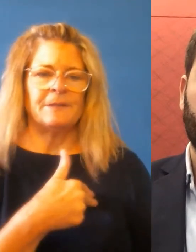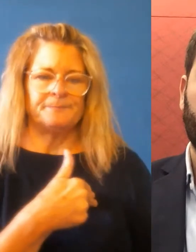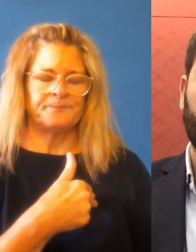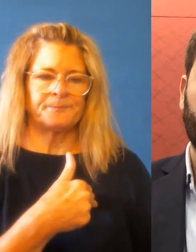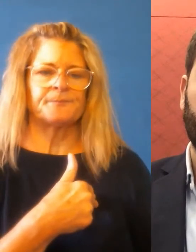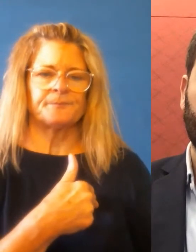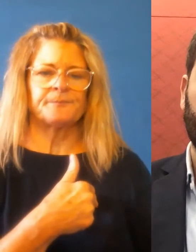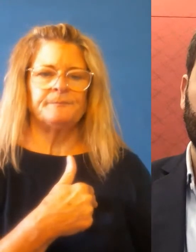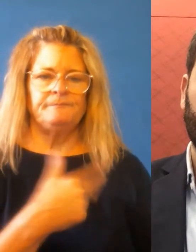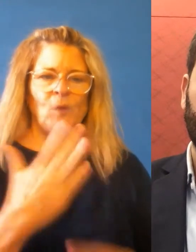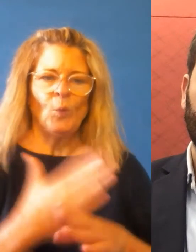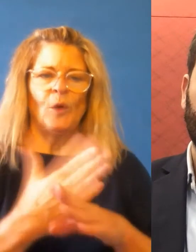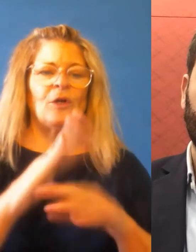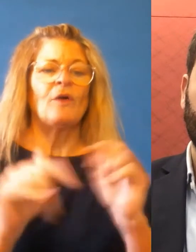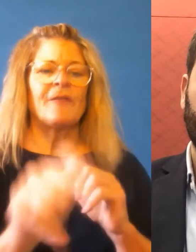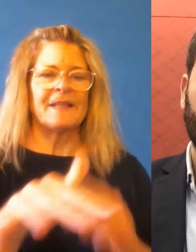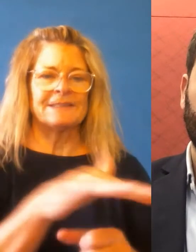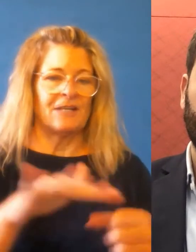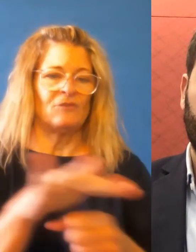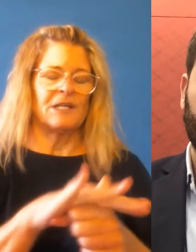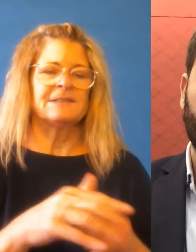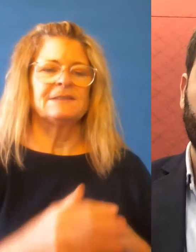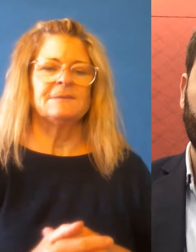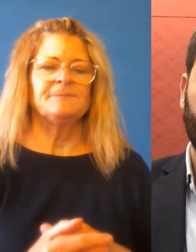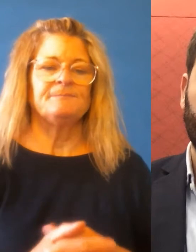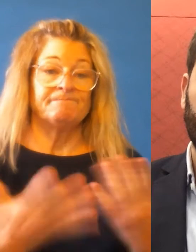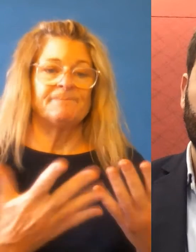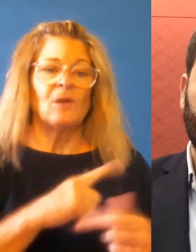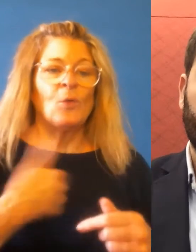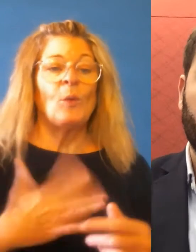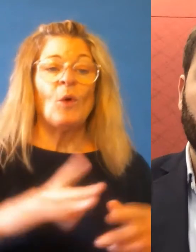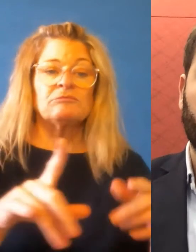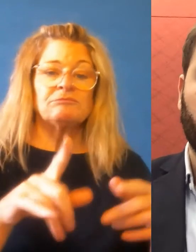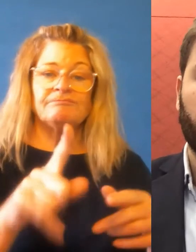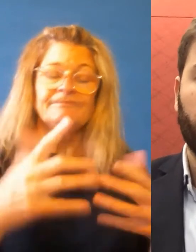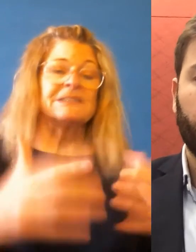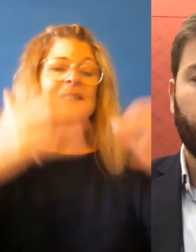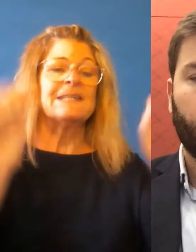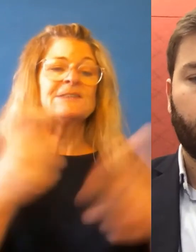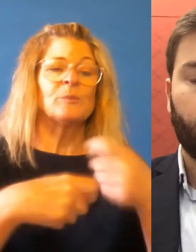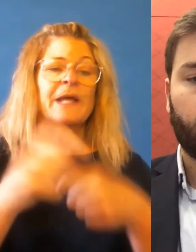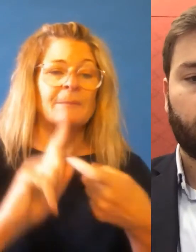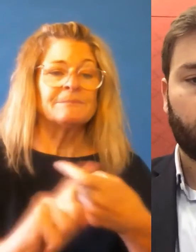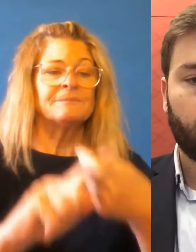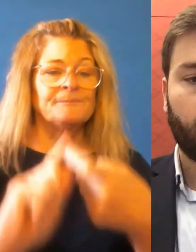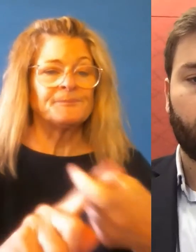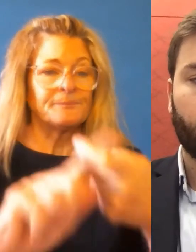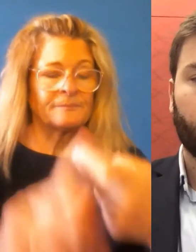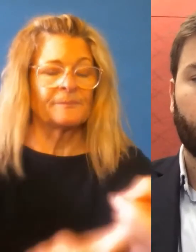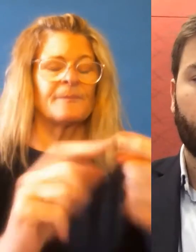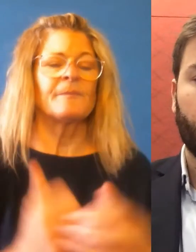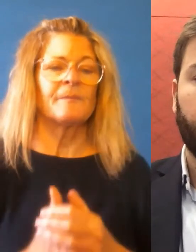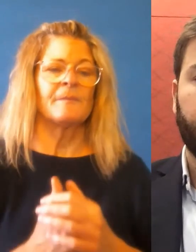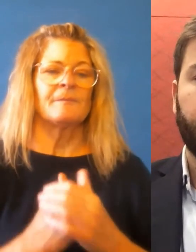in this matter. Uh, we all want our environment more sustainable. We want our families successful. Uh, we need, uh, uh, uh, our,